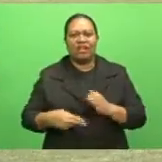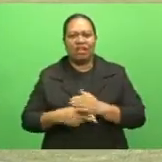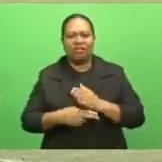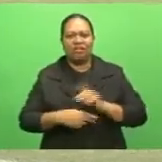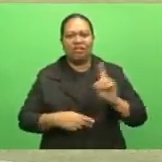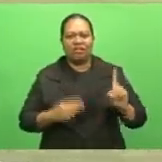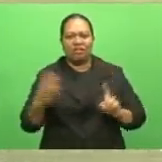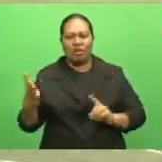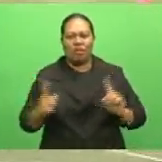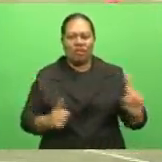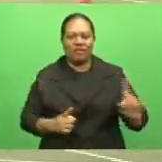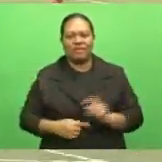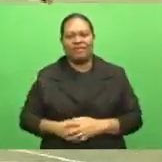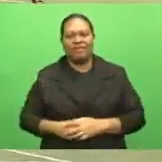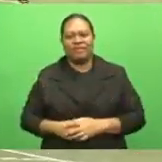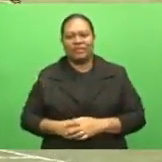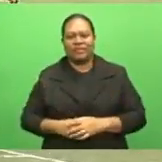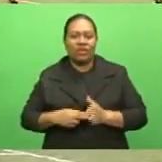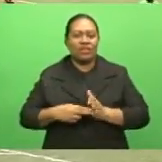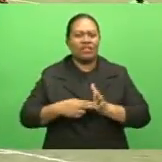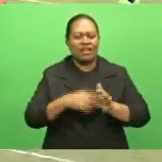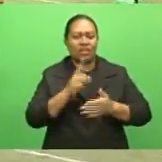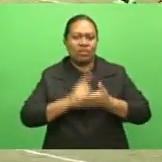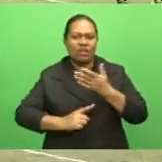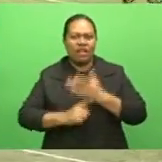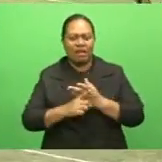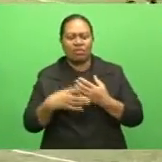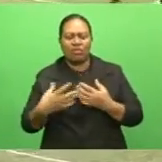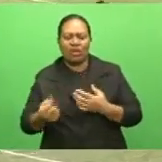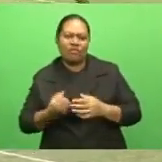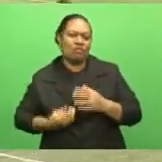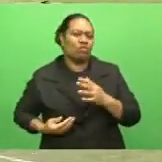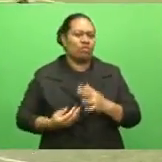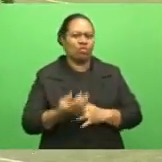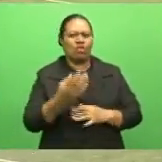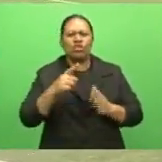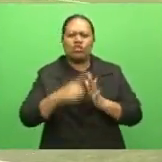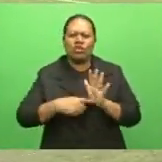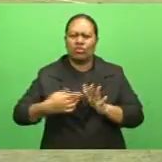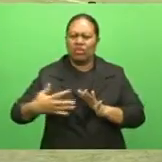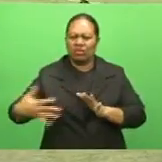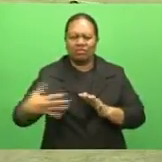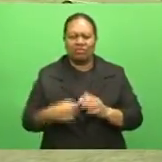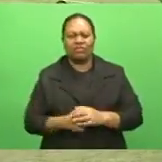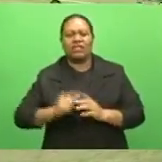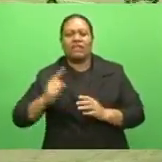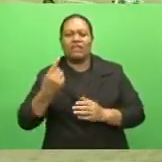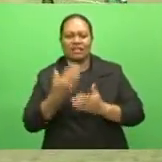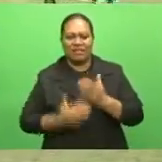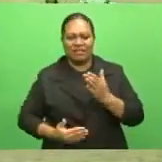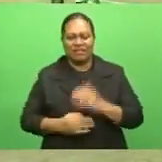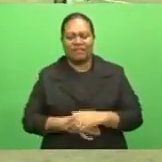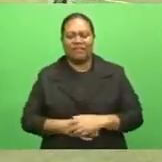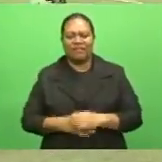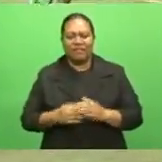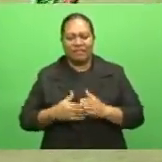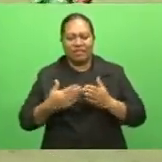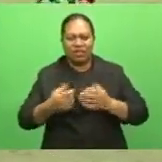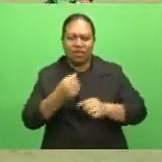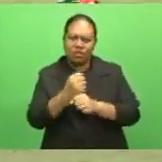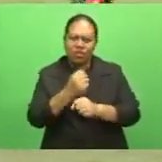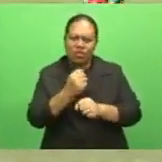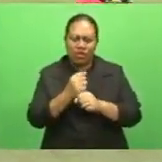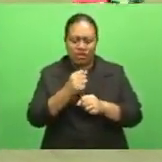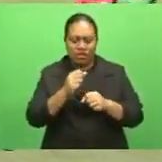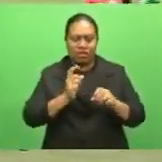The Jets setters were on fire and managed to net through two Joshua Tawaki goals in the first half. An on-goal and a strike from